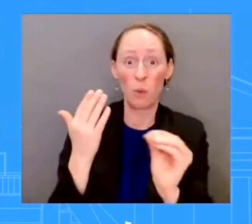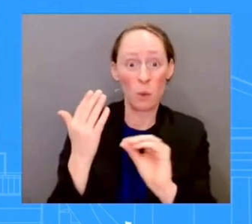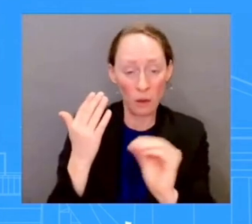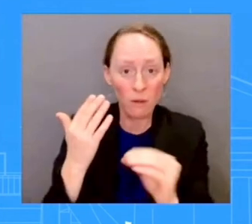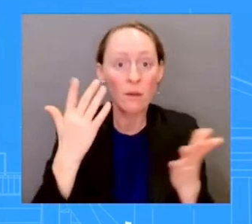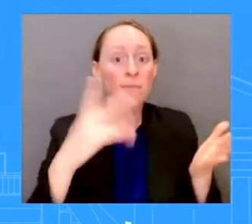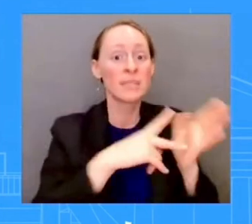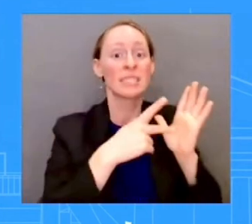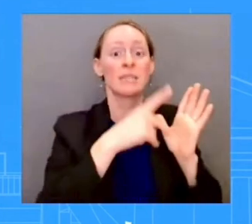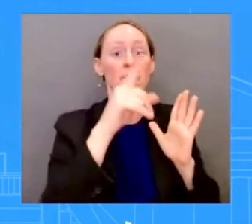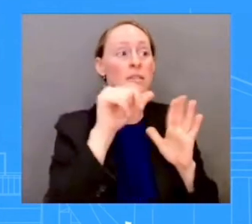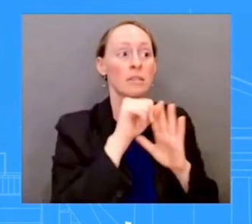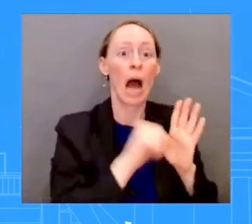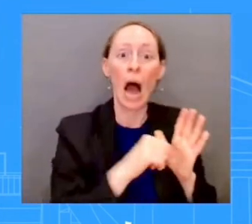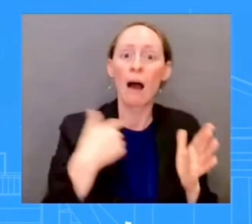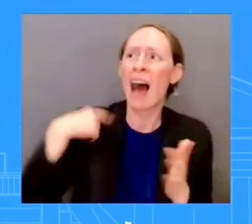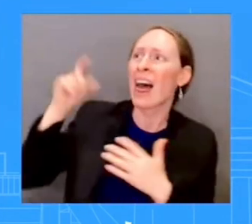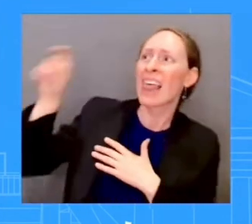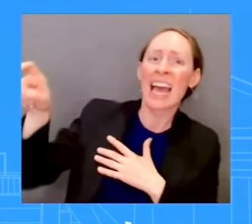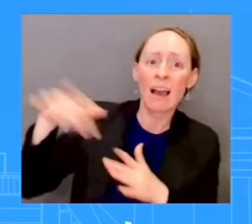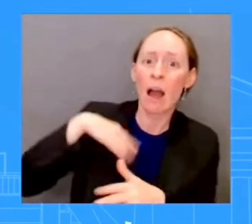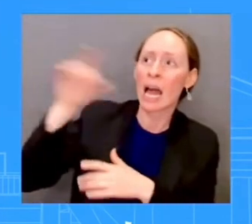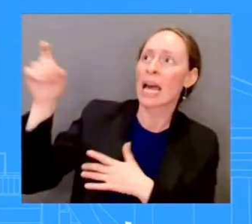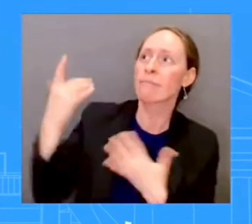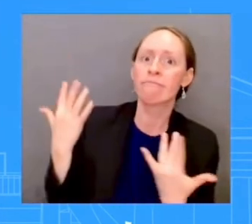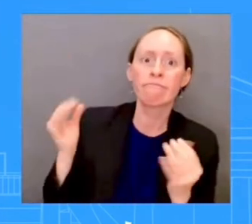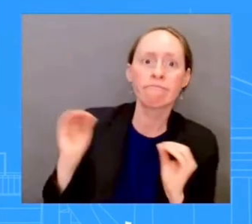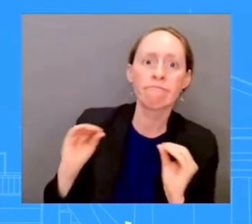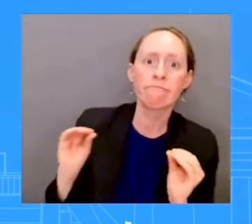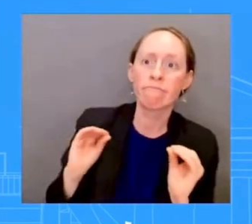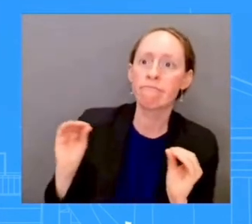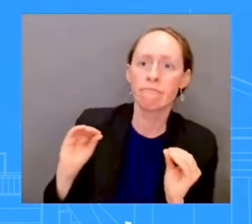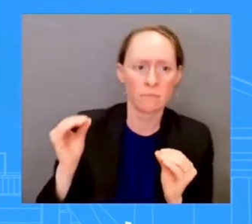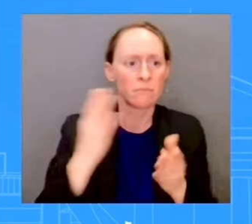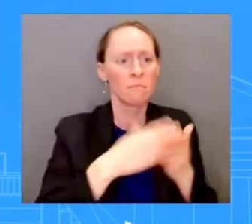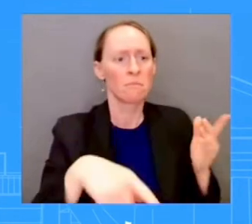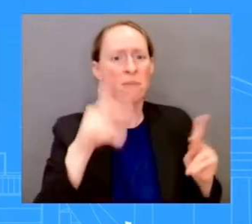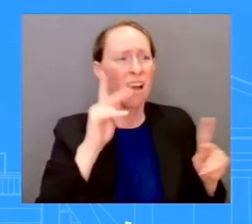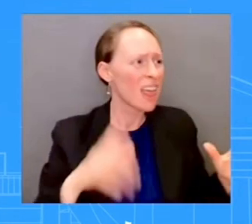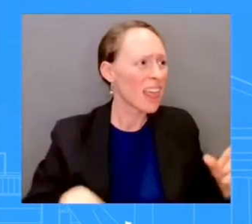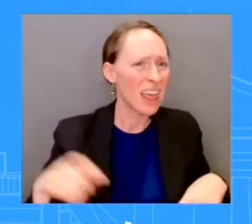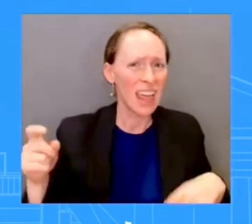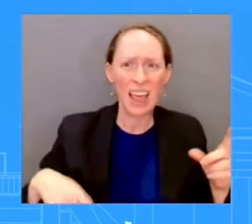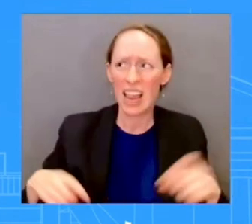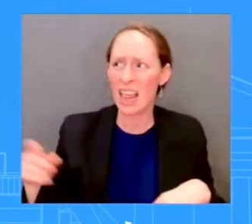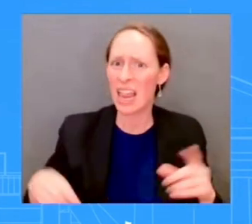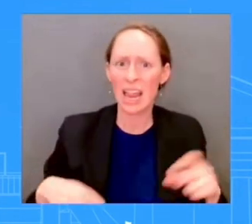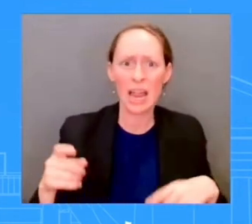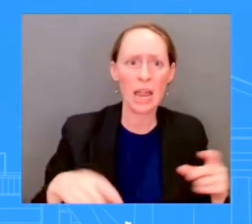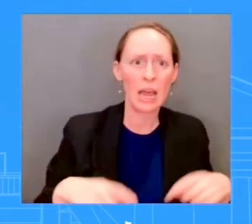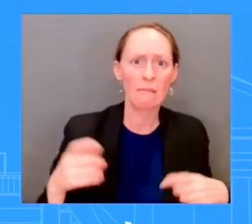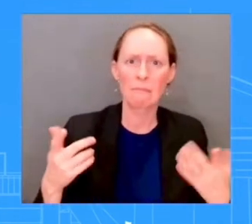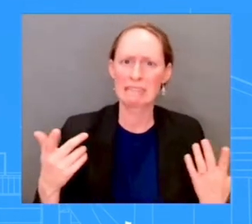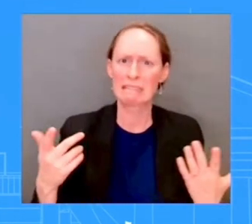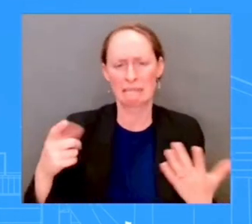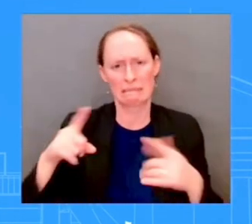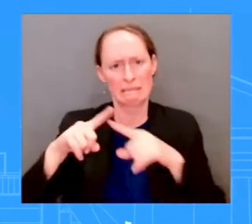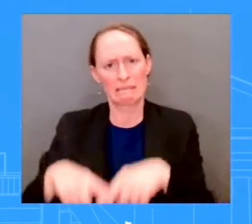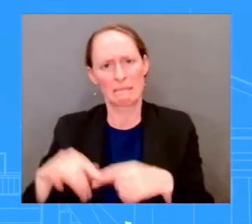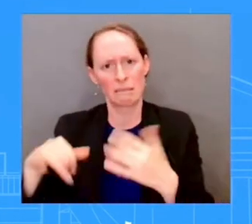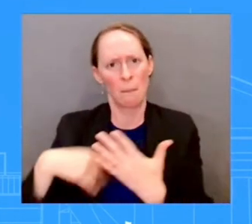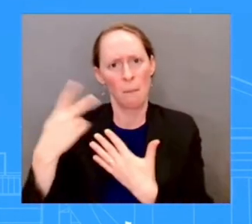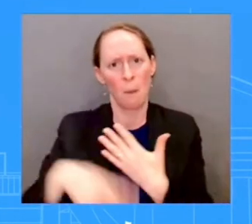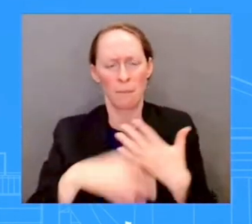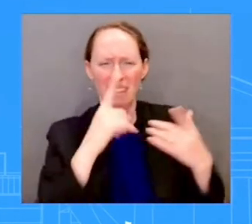into poverty. So just for some clarity, this is what Congress should pass. They should pass both the supplemental requests and the technical